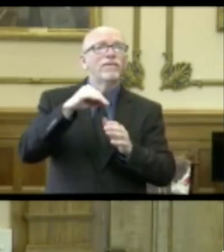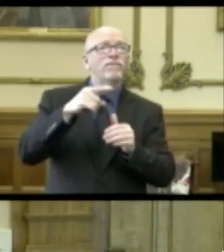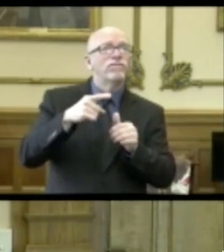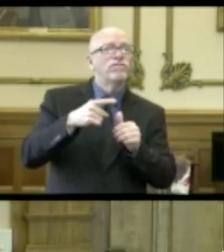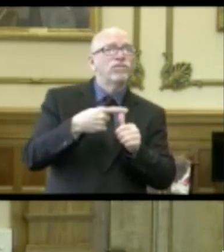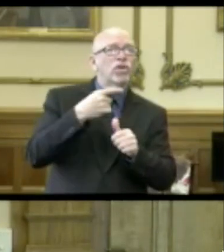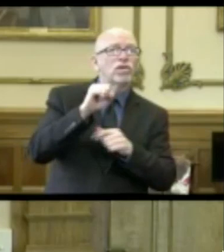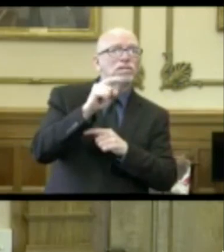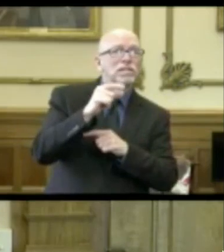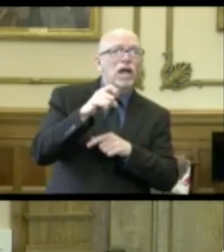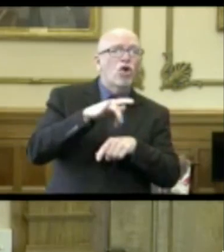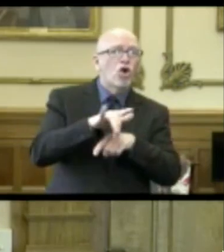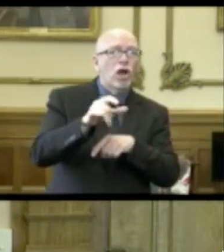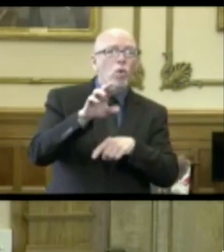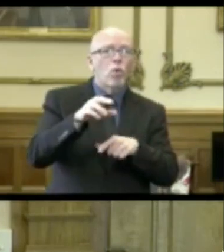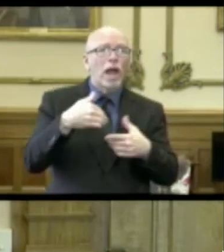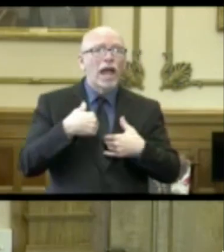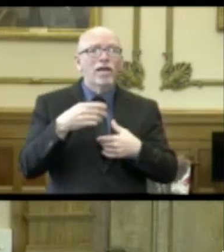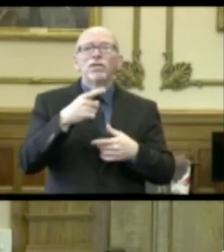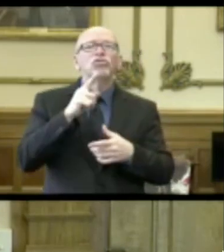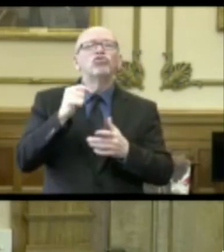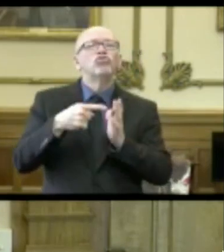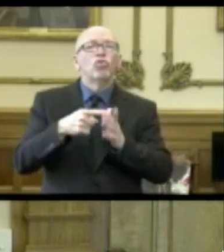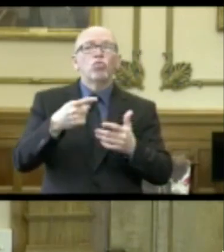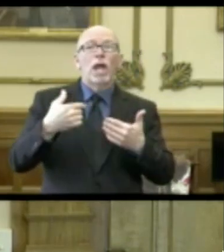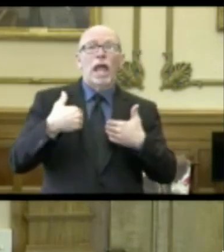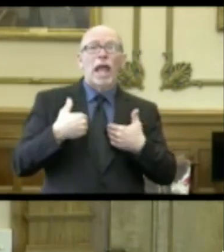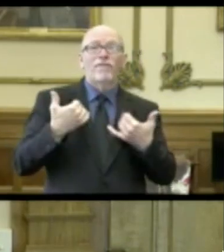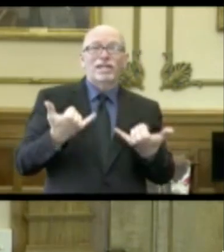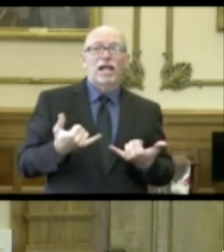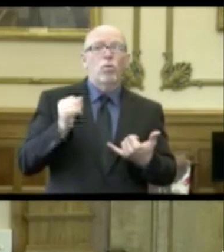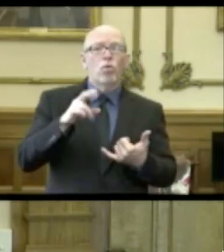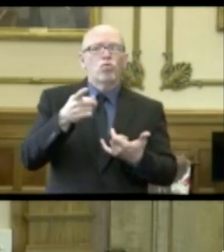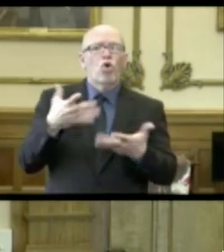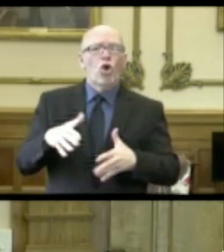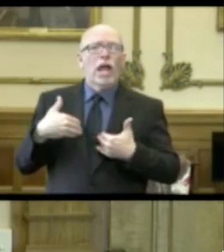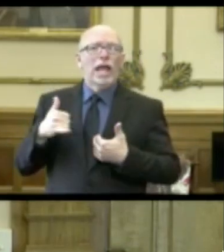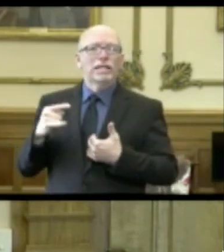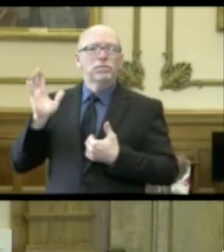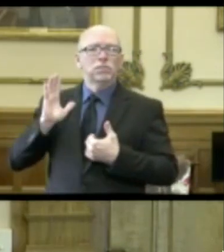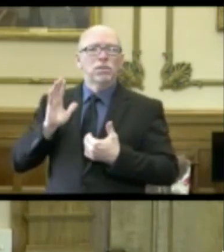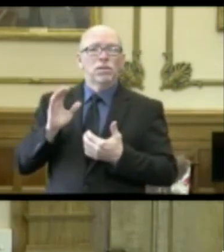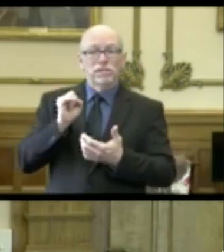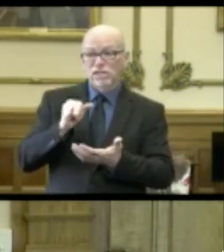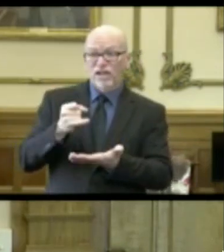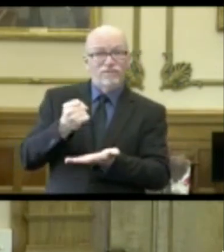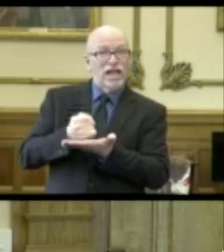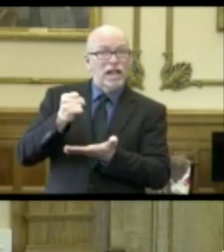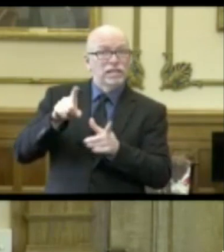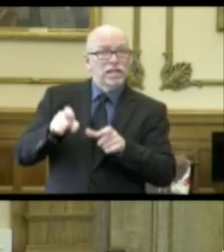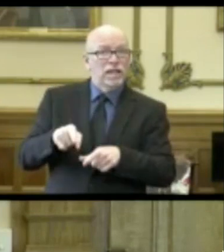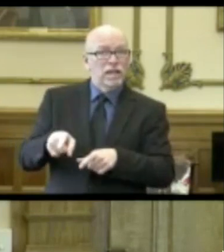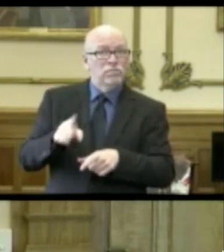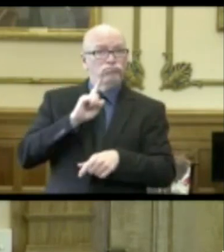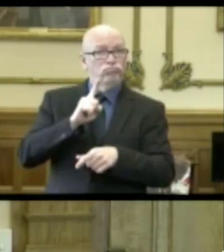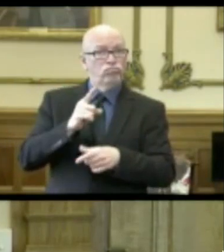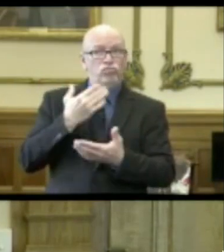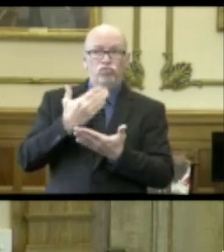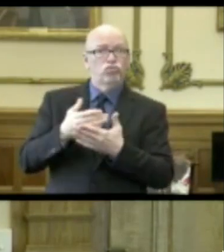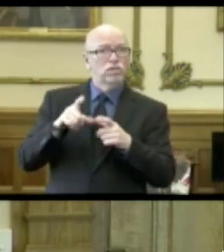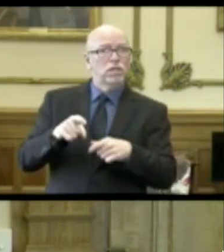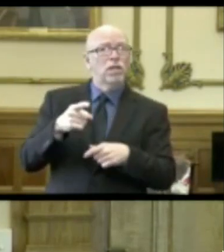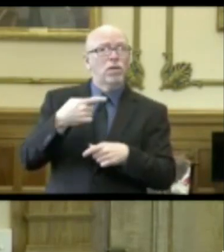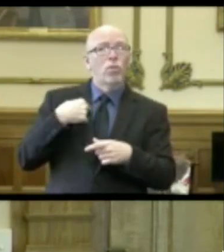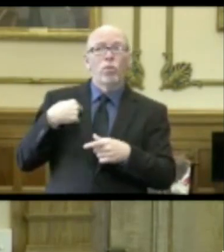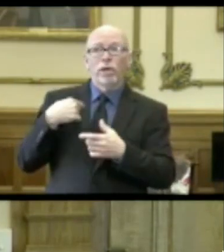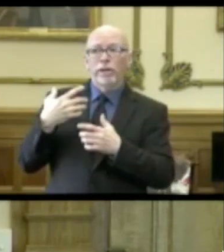stages, but it shows if you have it or if you have had it. Is that valid? I, you know, we, we wrote about it and I want